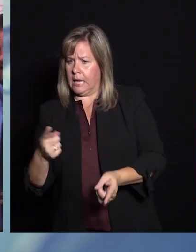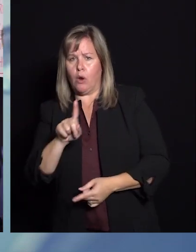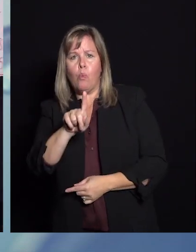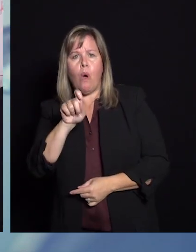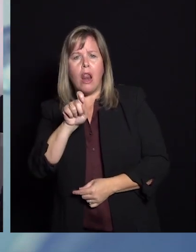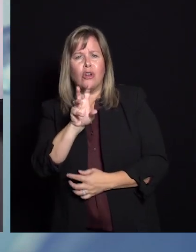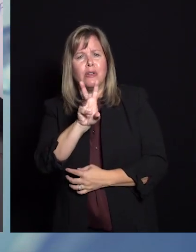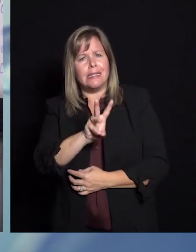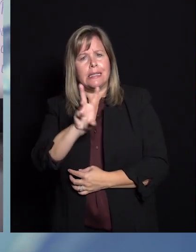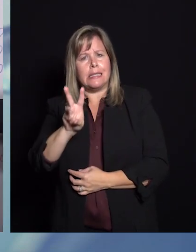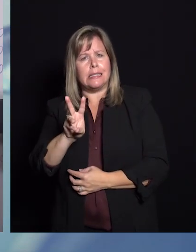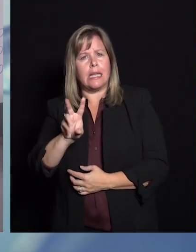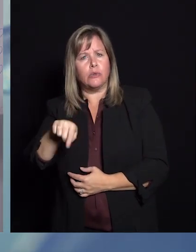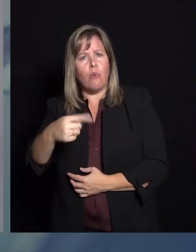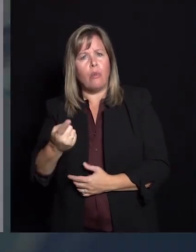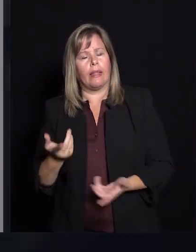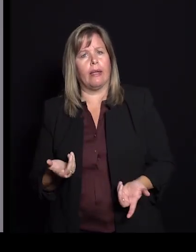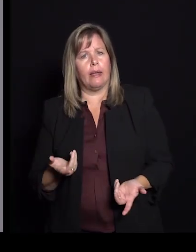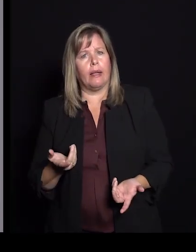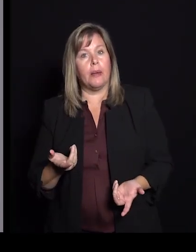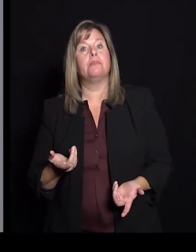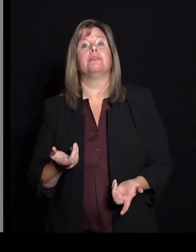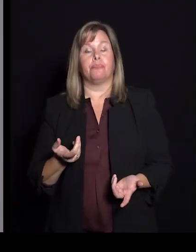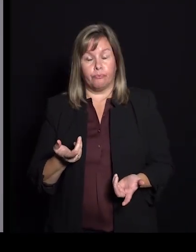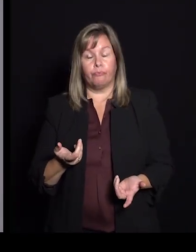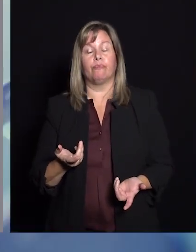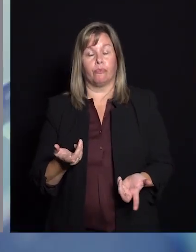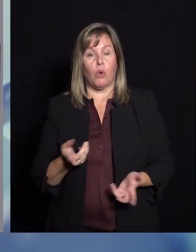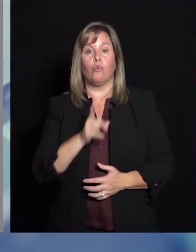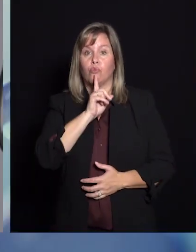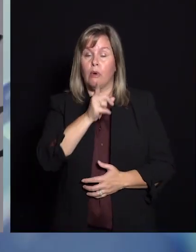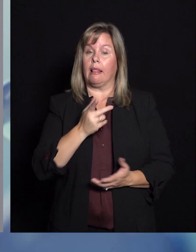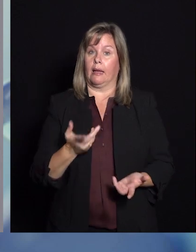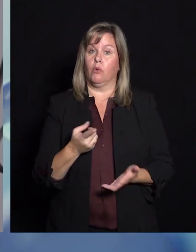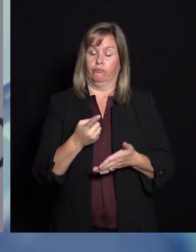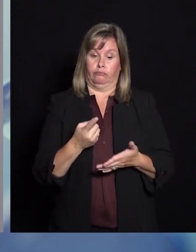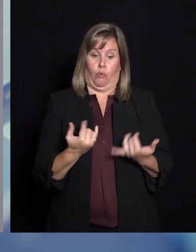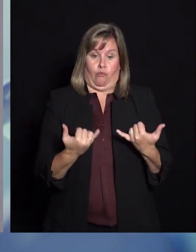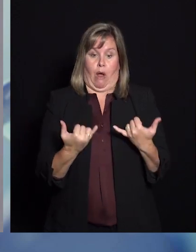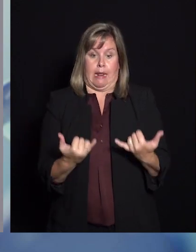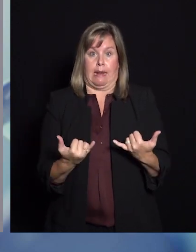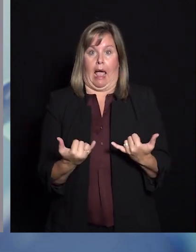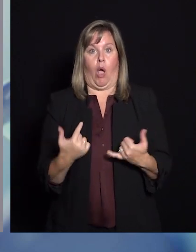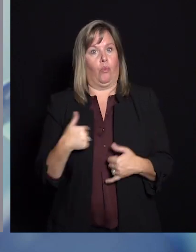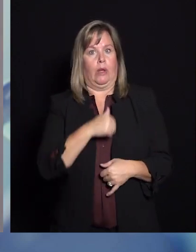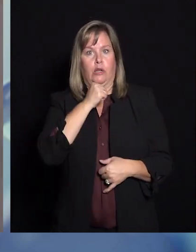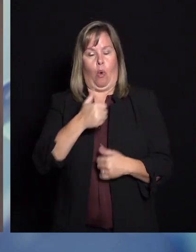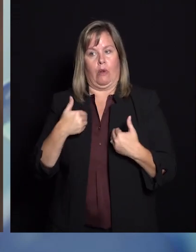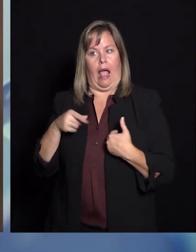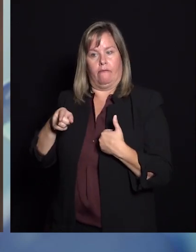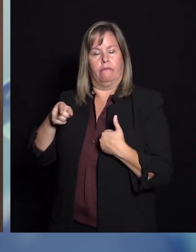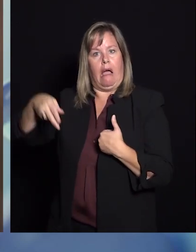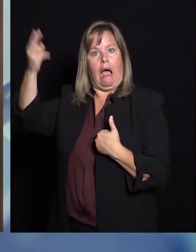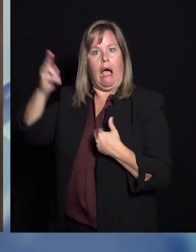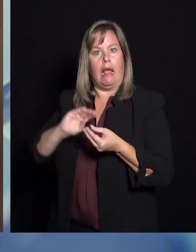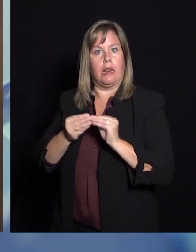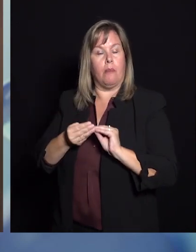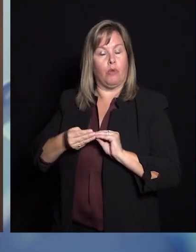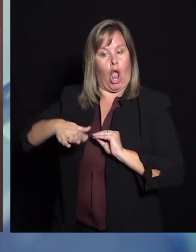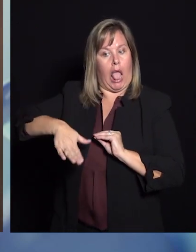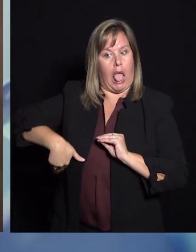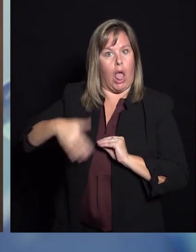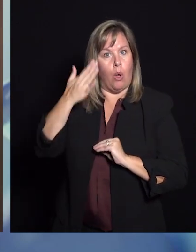which right now is 166? Well, the reality right now, and the reason that we don't have a number approaching this yet,